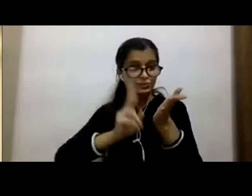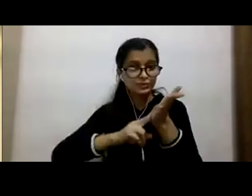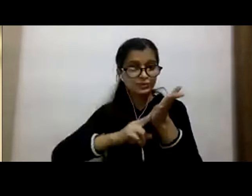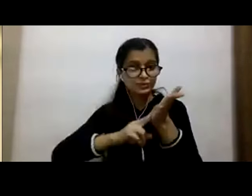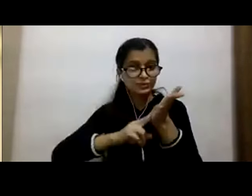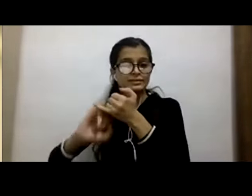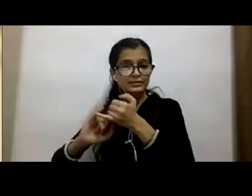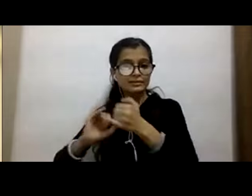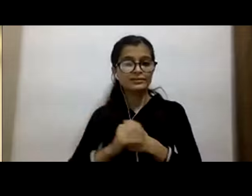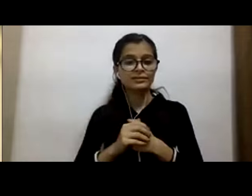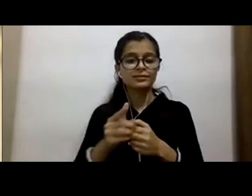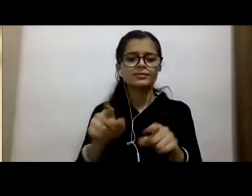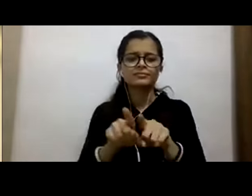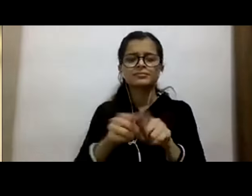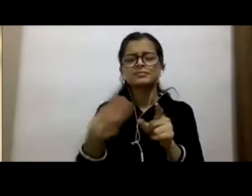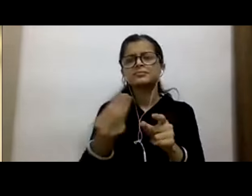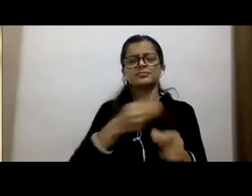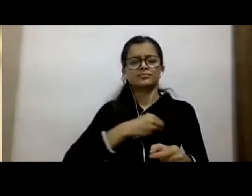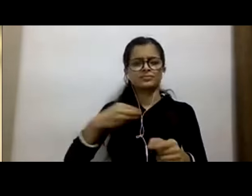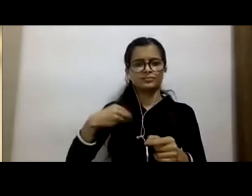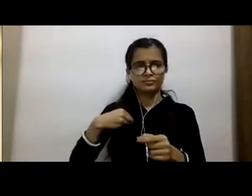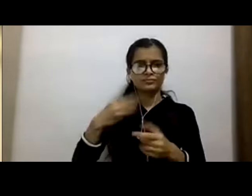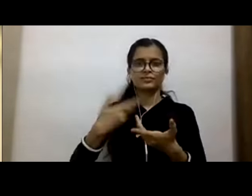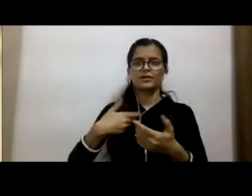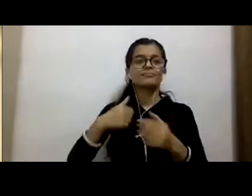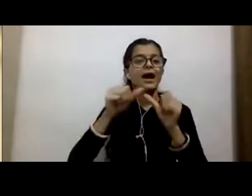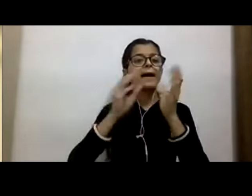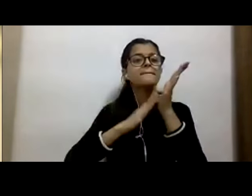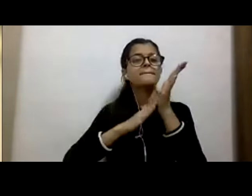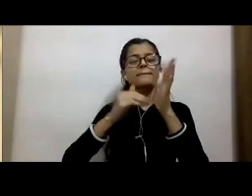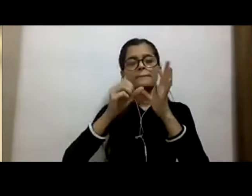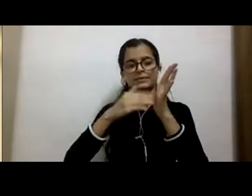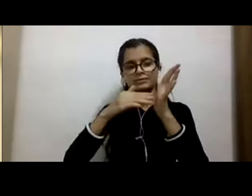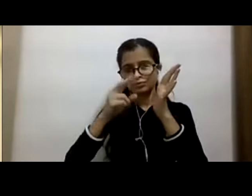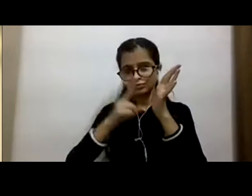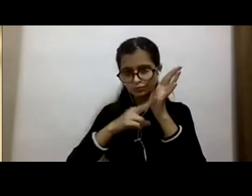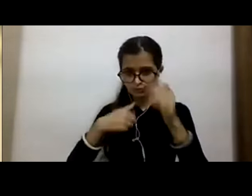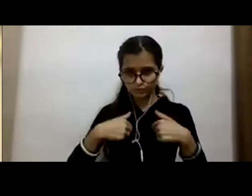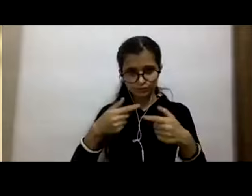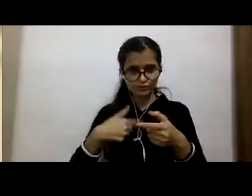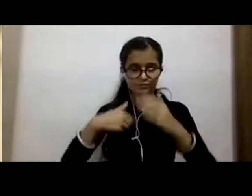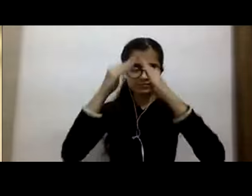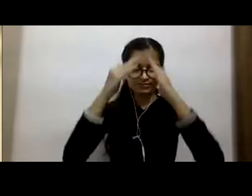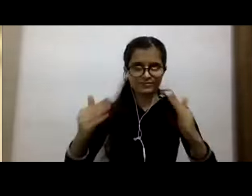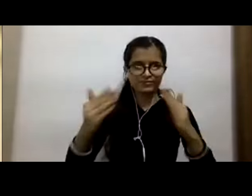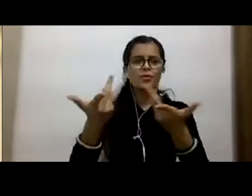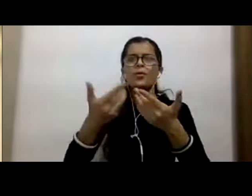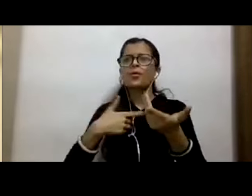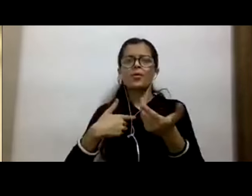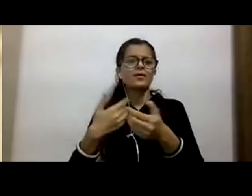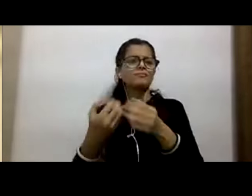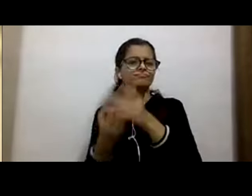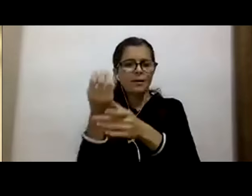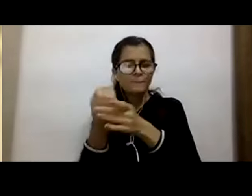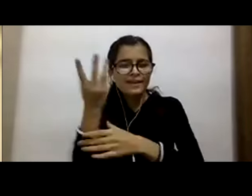MP, I was working as a medical doctor in a high-needs community in Hamilton. And I saw the impact of moldy homes and bad public transport on my